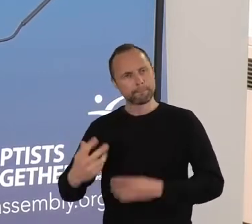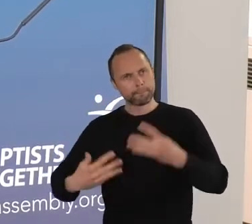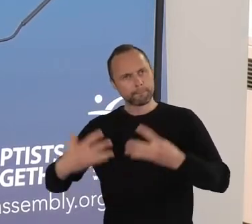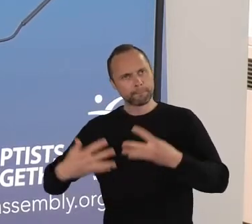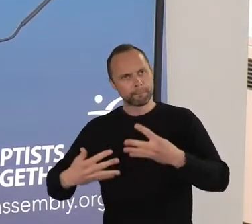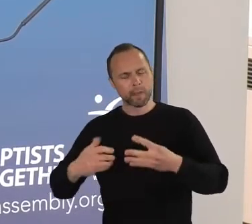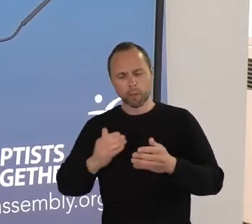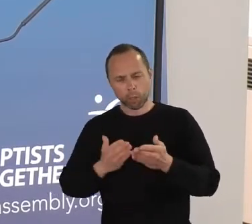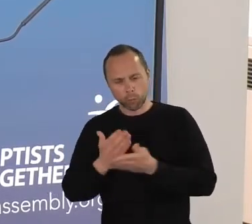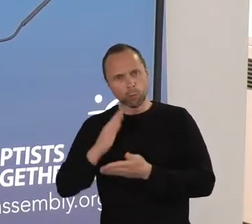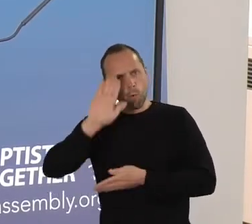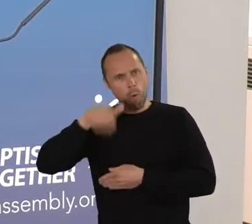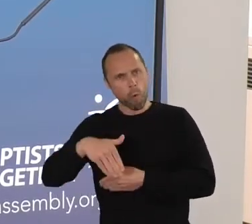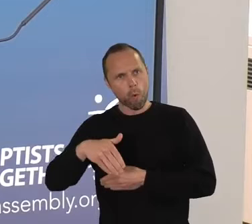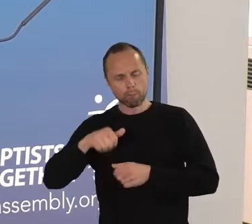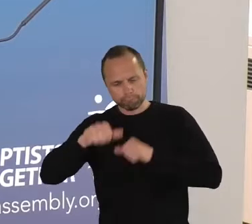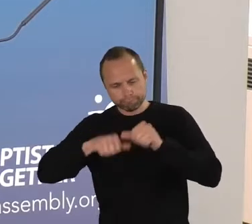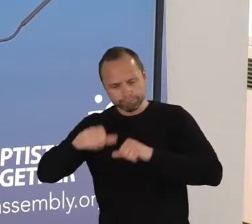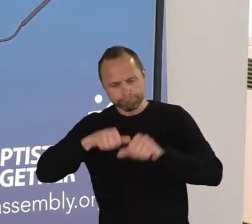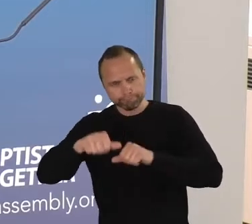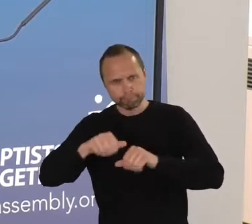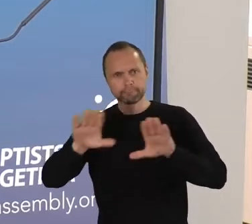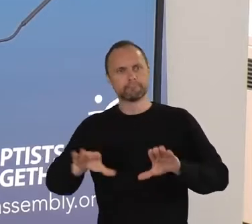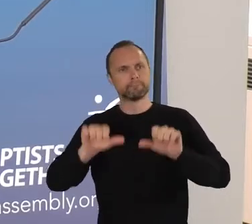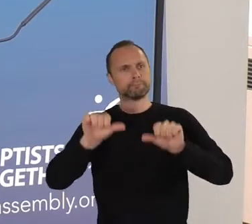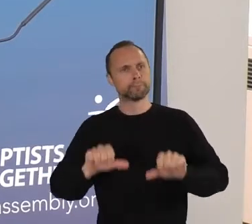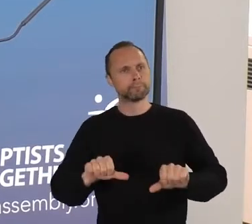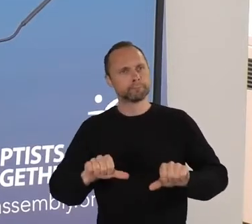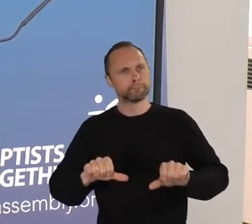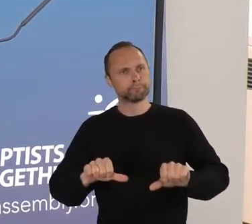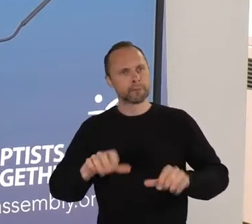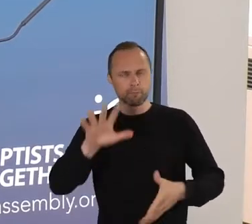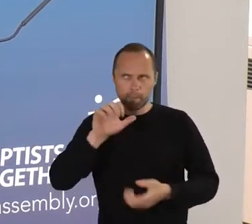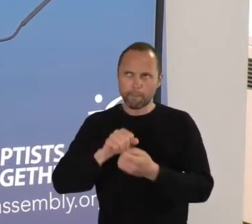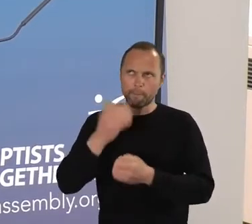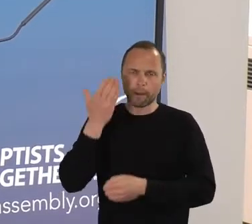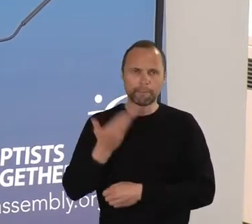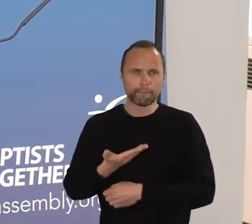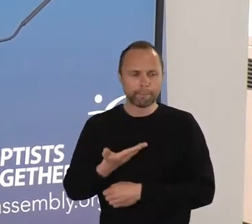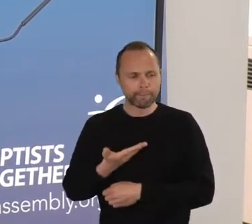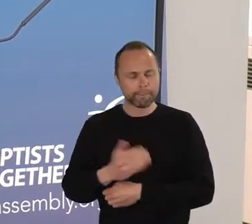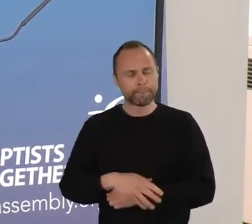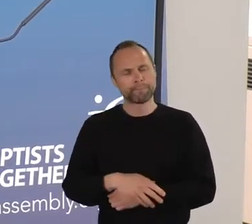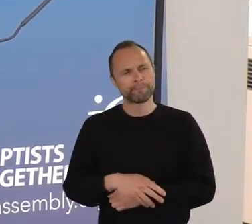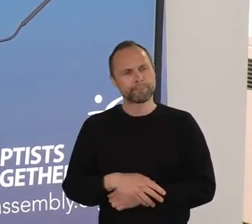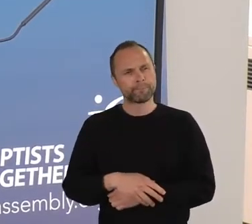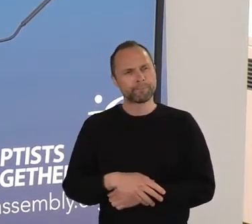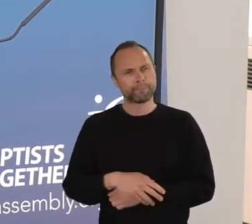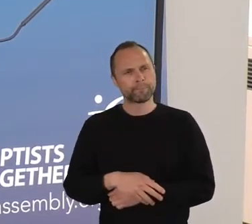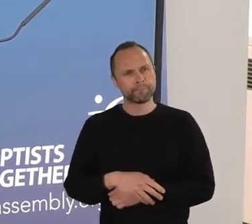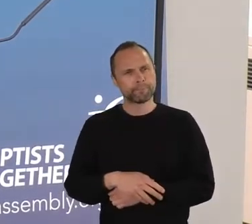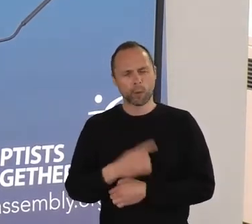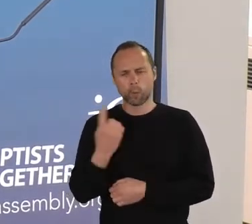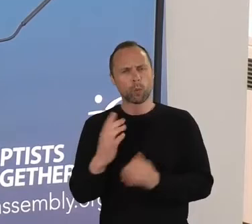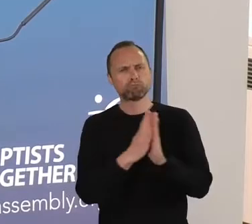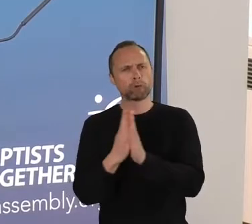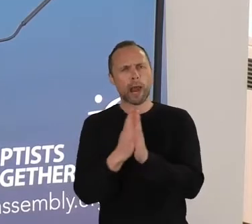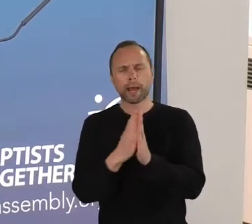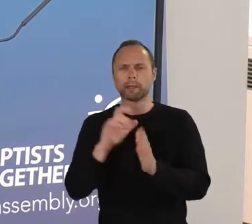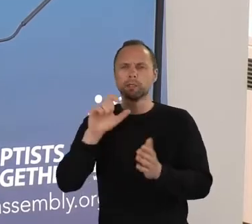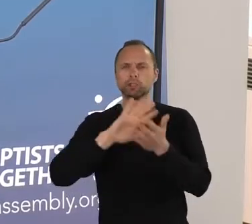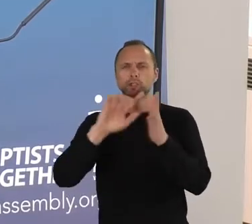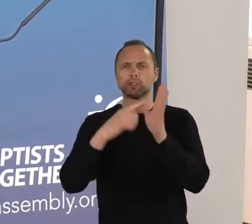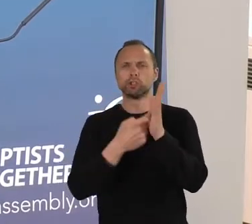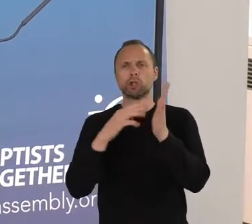pattern until all the names have been read out of those who have died. Reading and praying tonight will